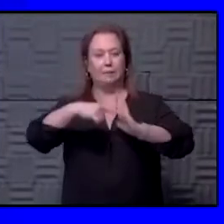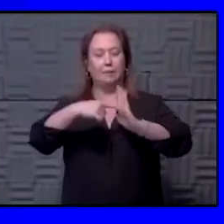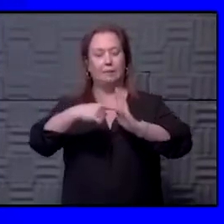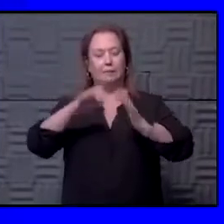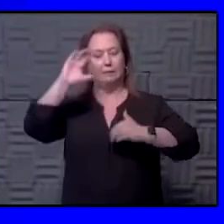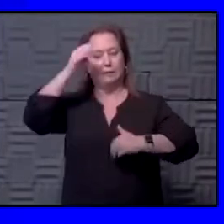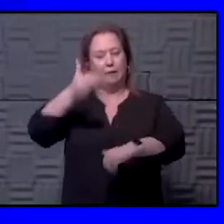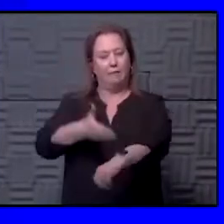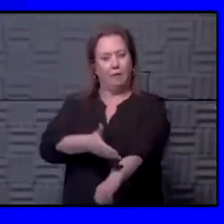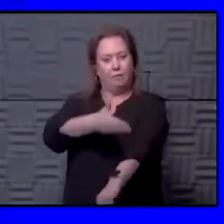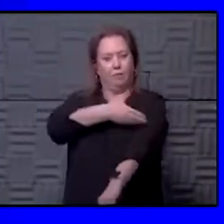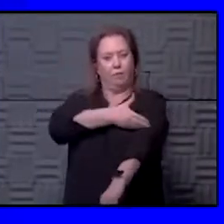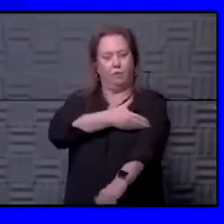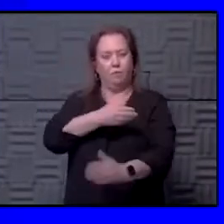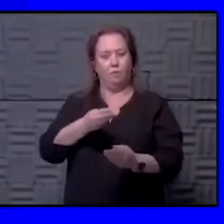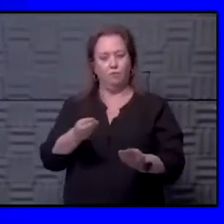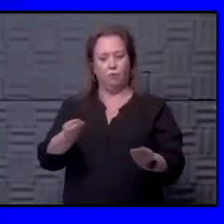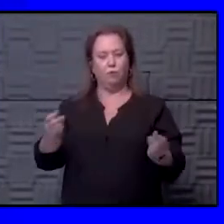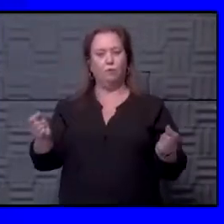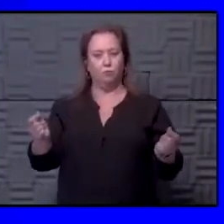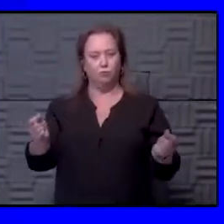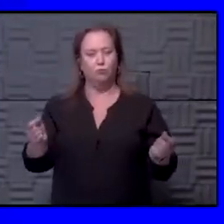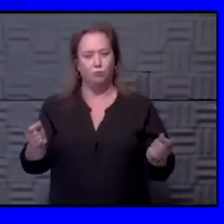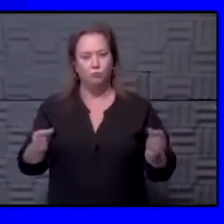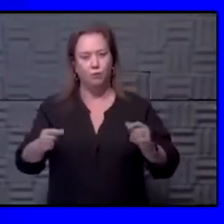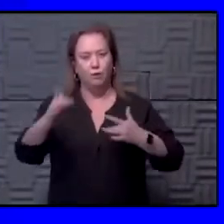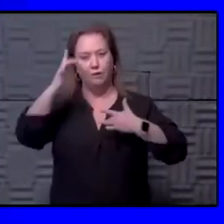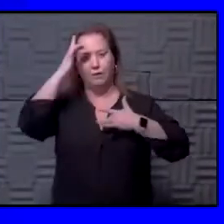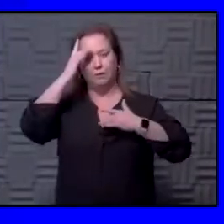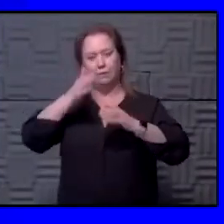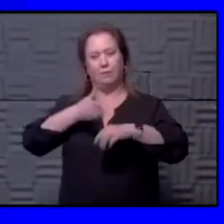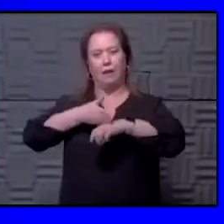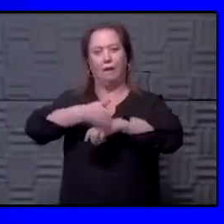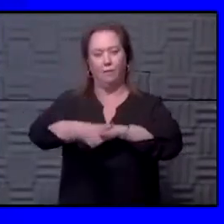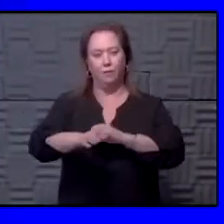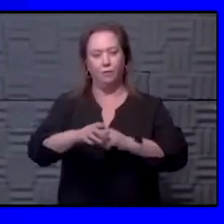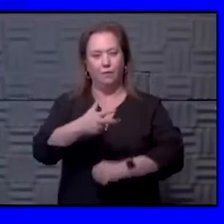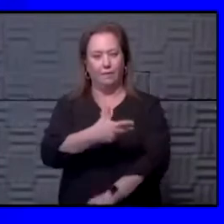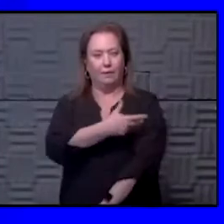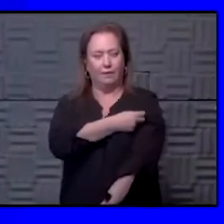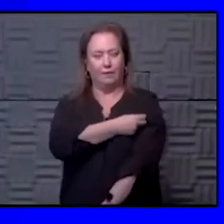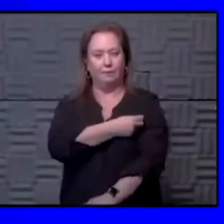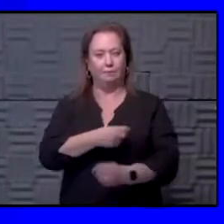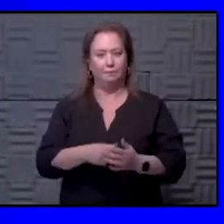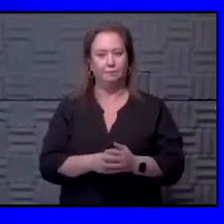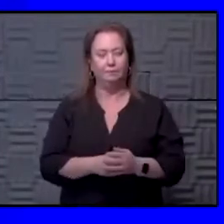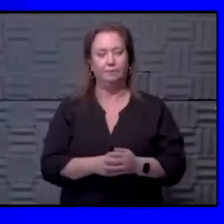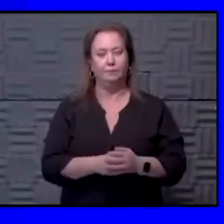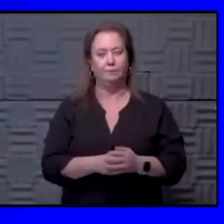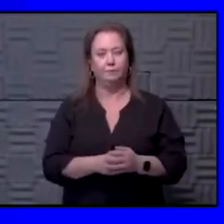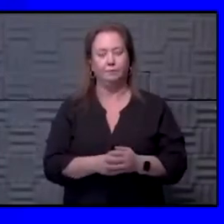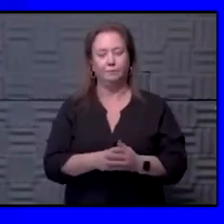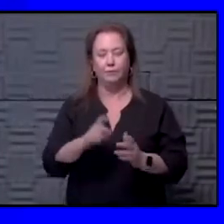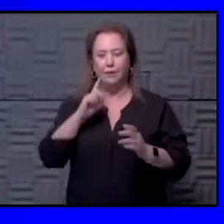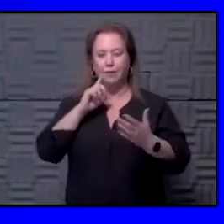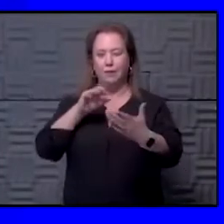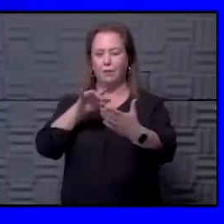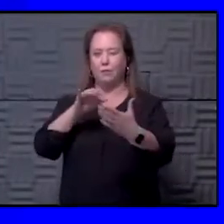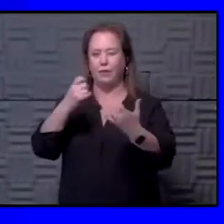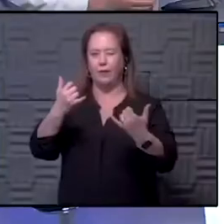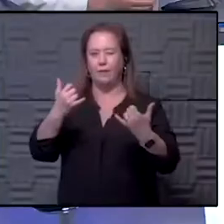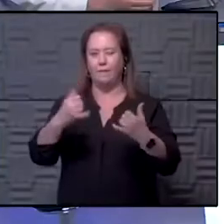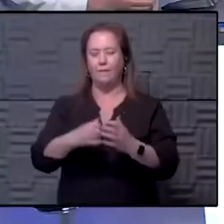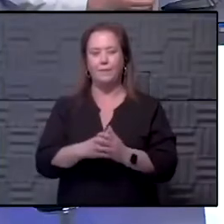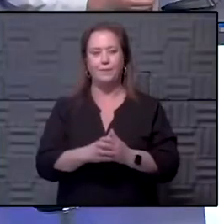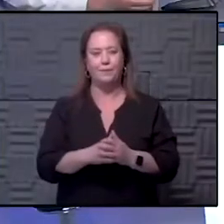improvement in those or resolution of those symptoms after the vaccine dose. So that's an interesting thing, and I know that's being studied right now.